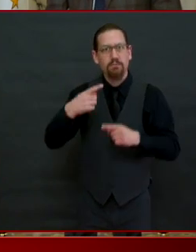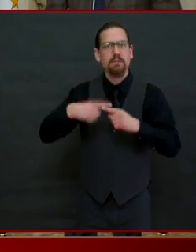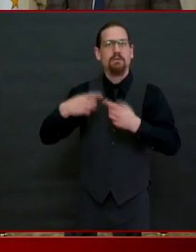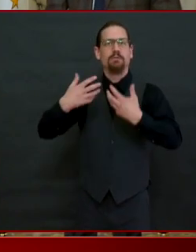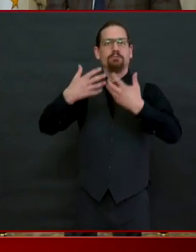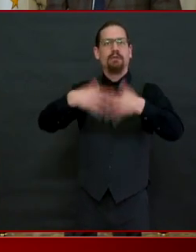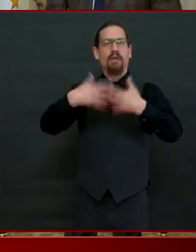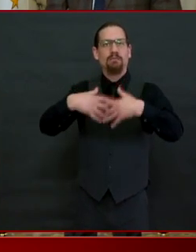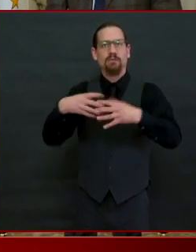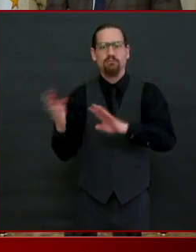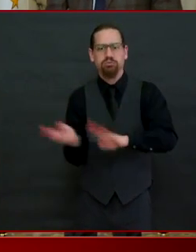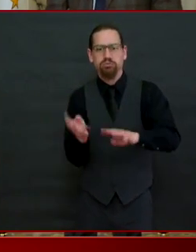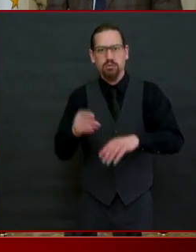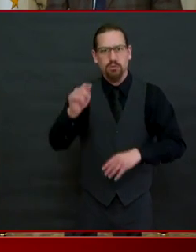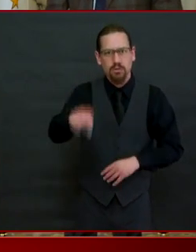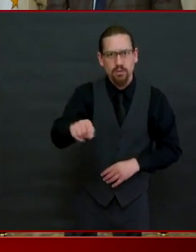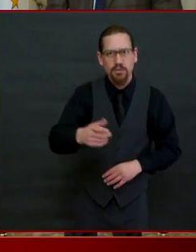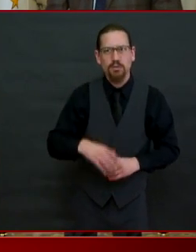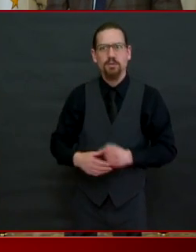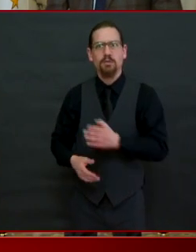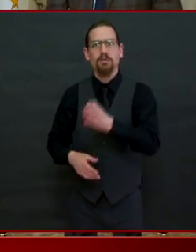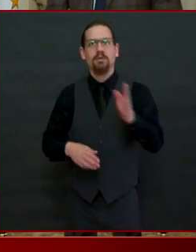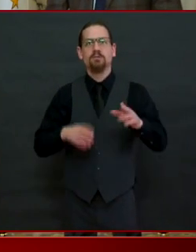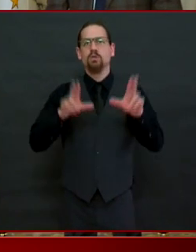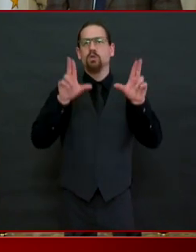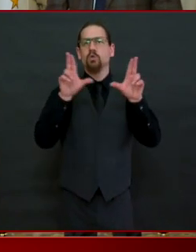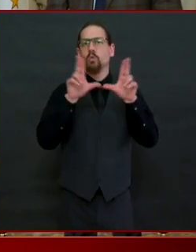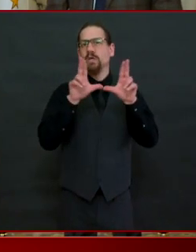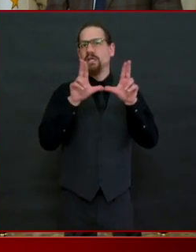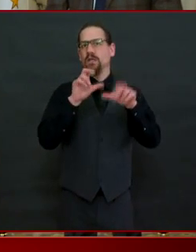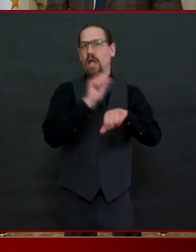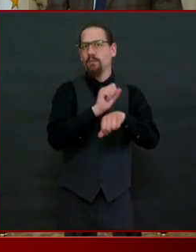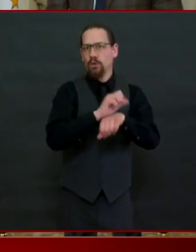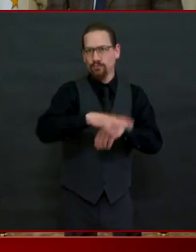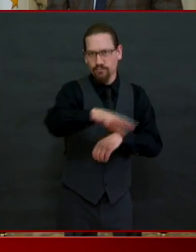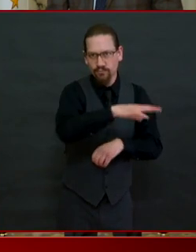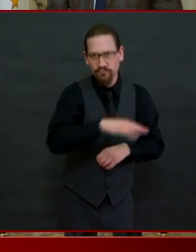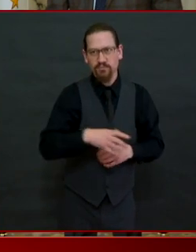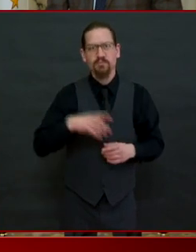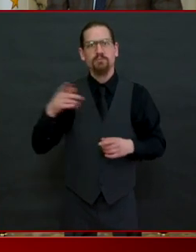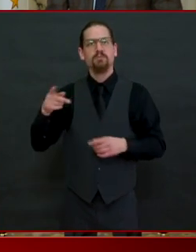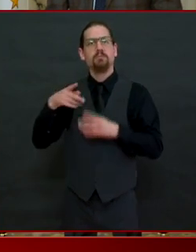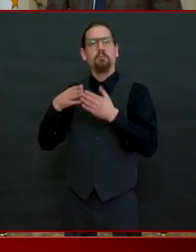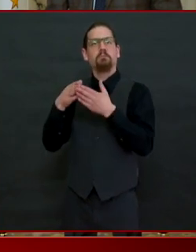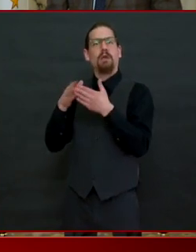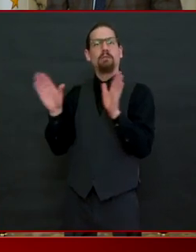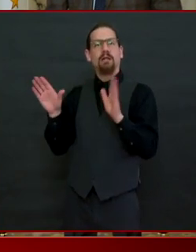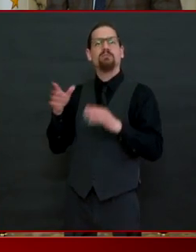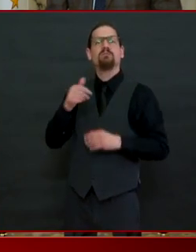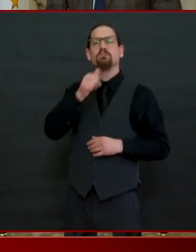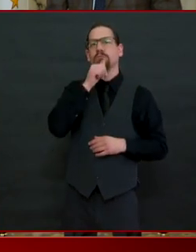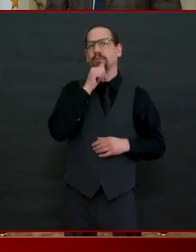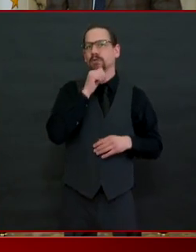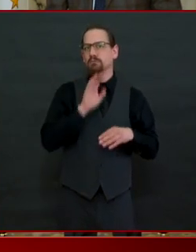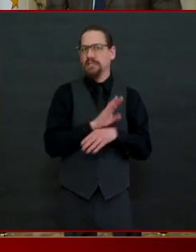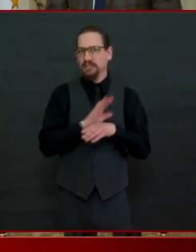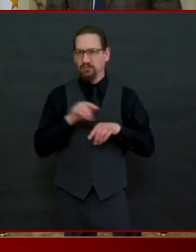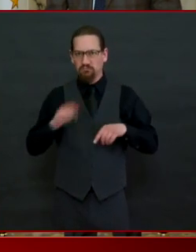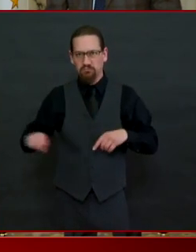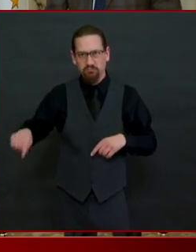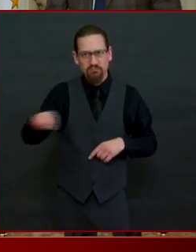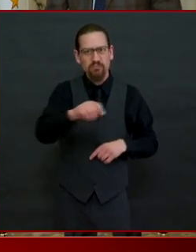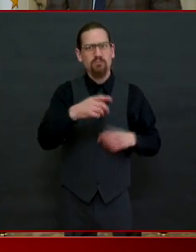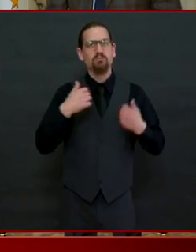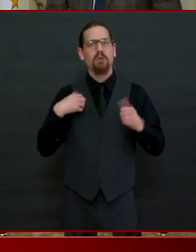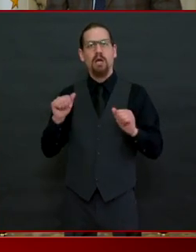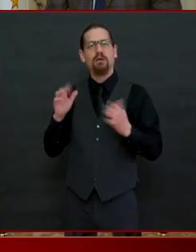labor unions public sector and private sector making sure we're reaching all communities